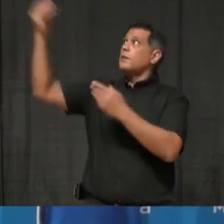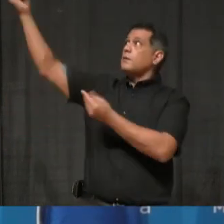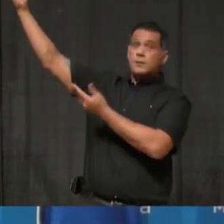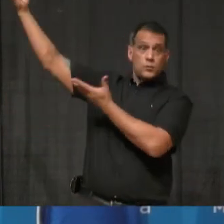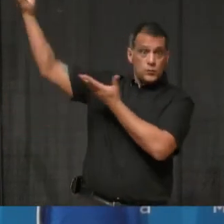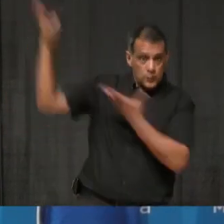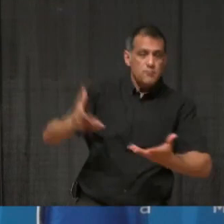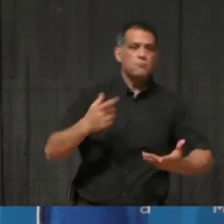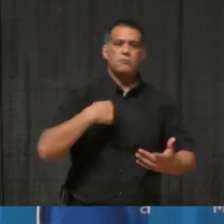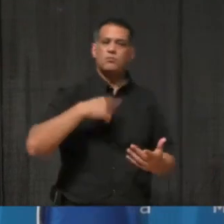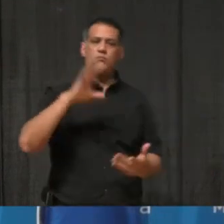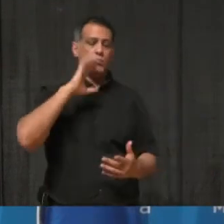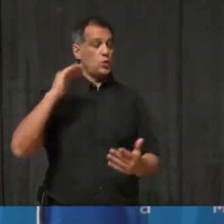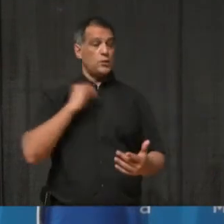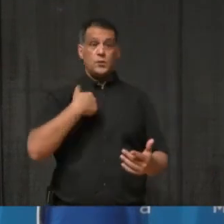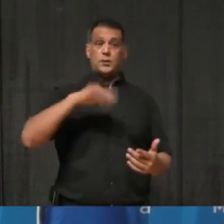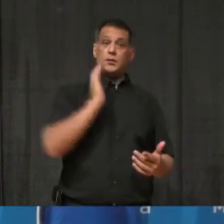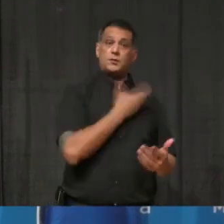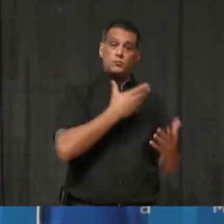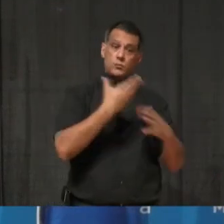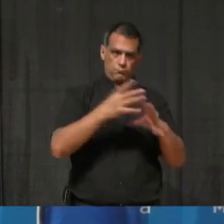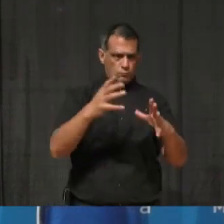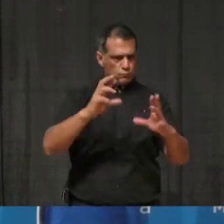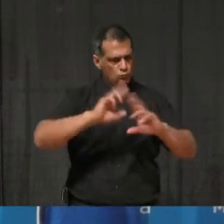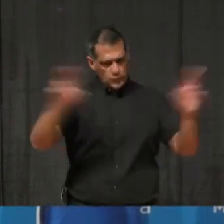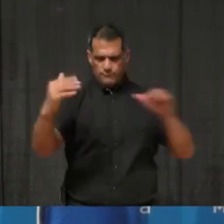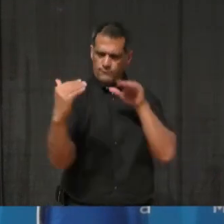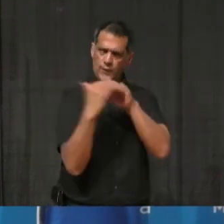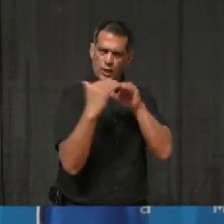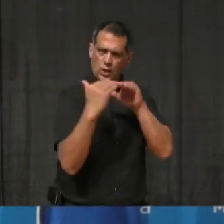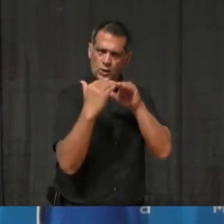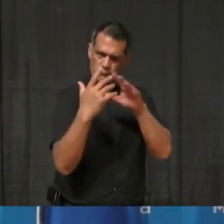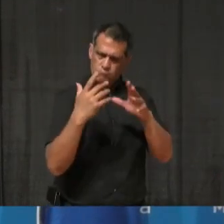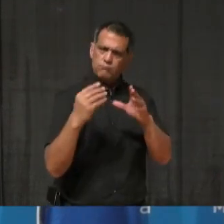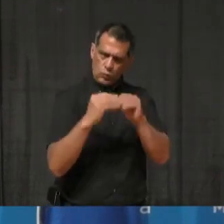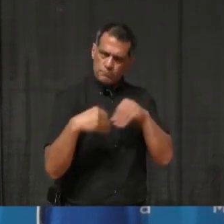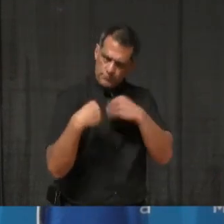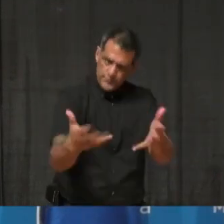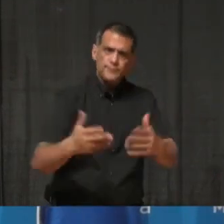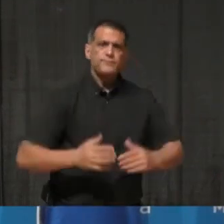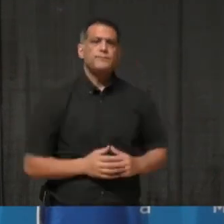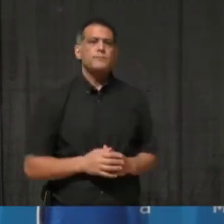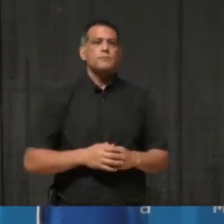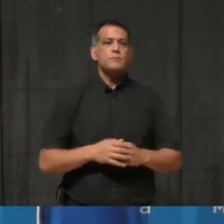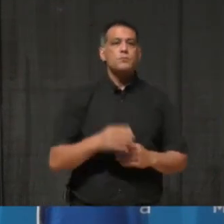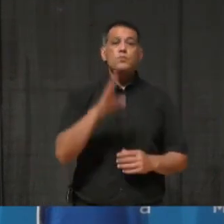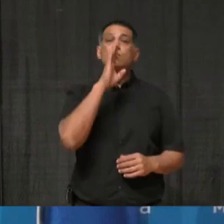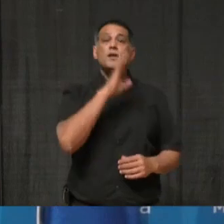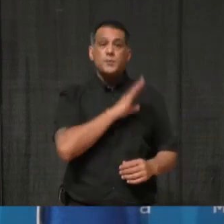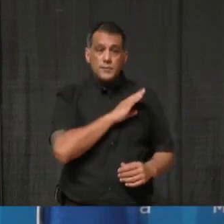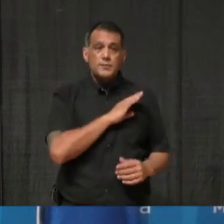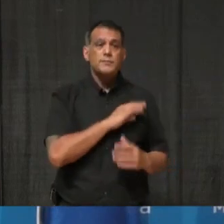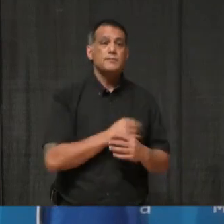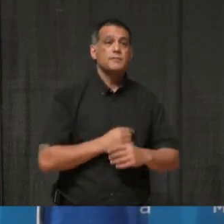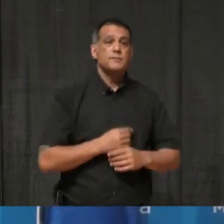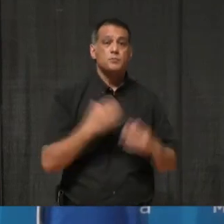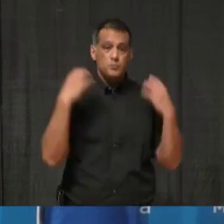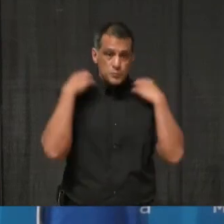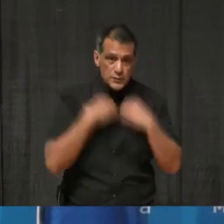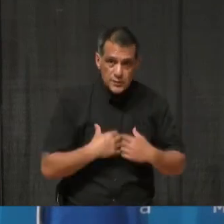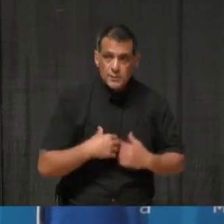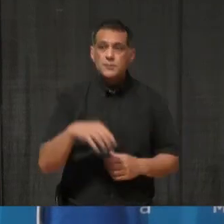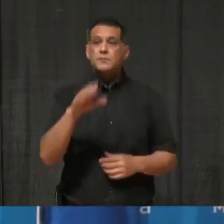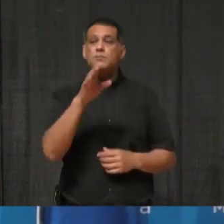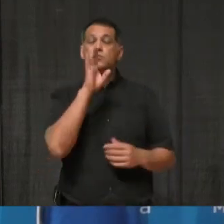our community will get a fair share. And that's why, along with Brampton Mayor Patrick Brown and Calladon Mayor Alan